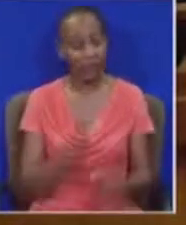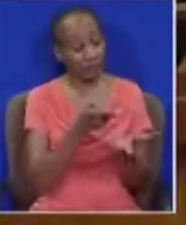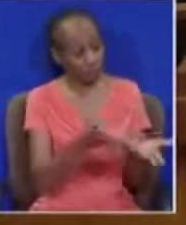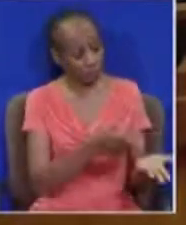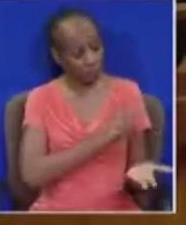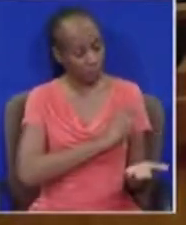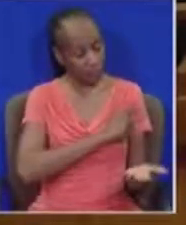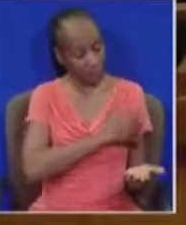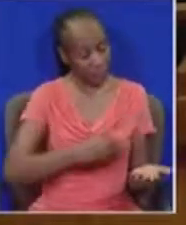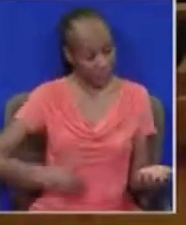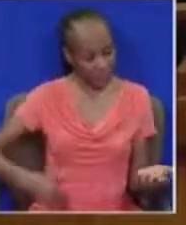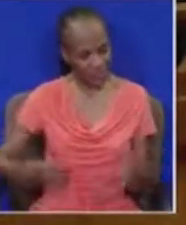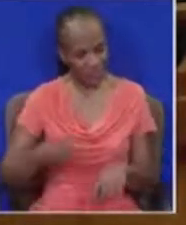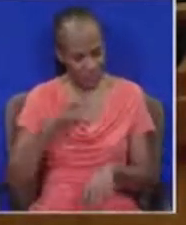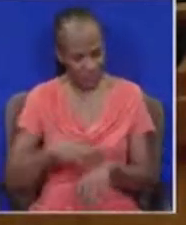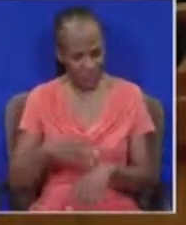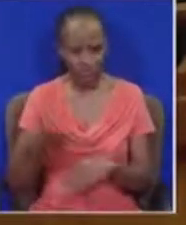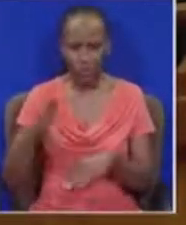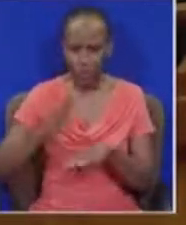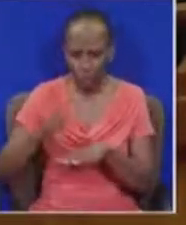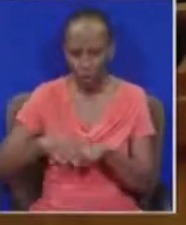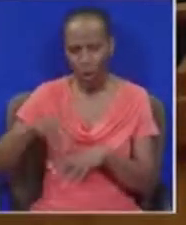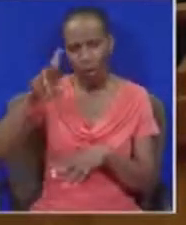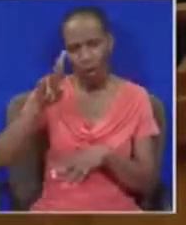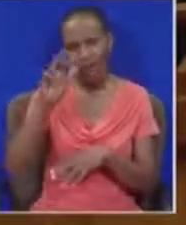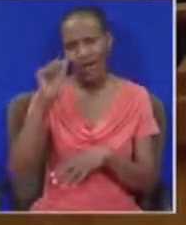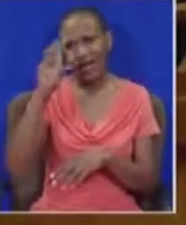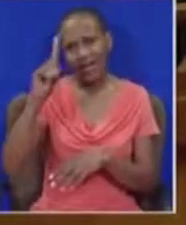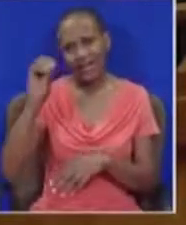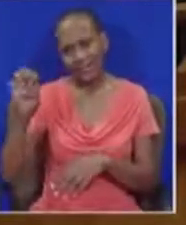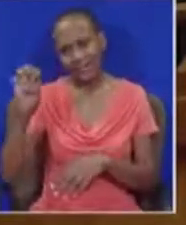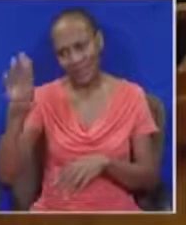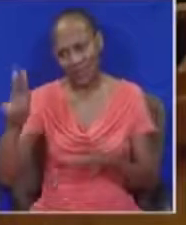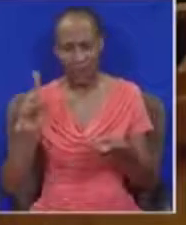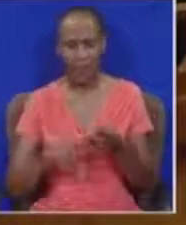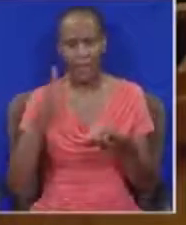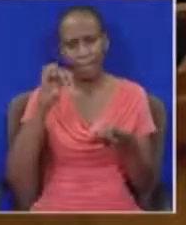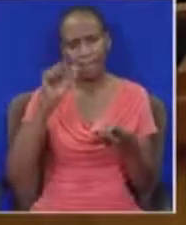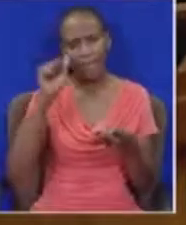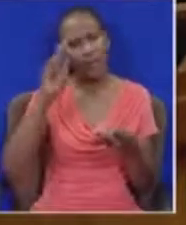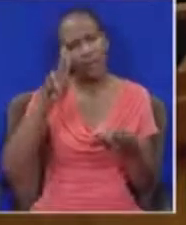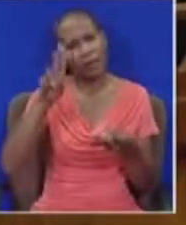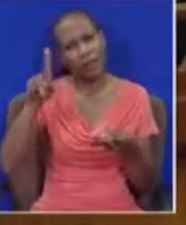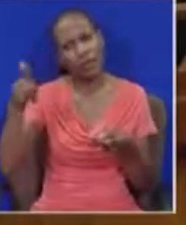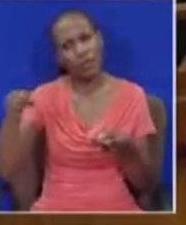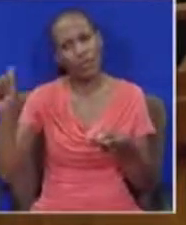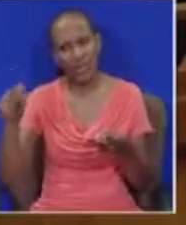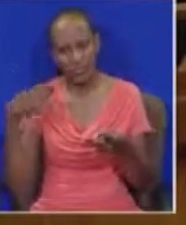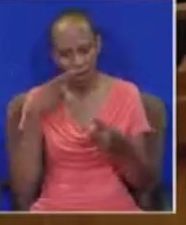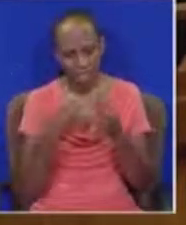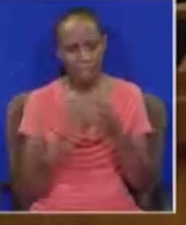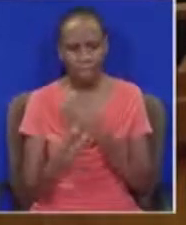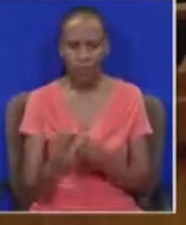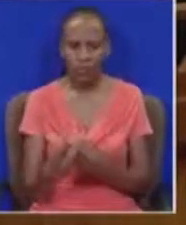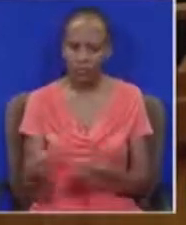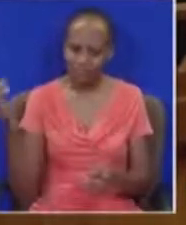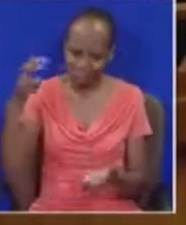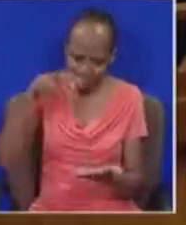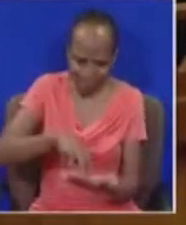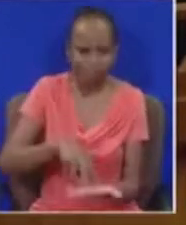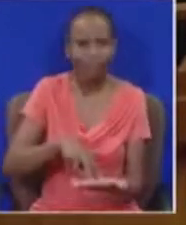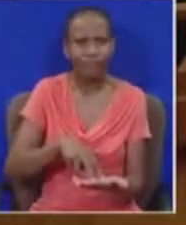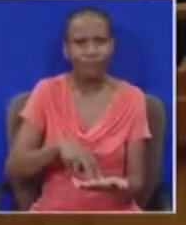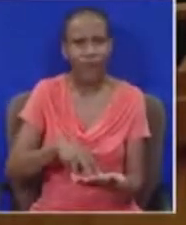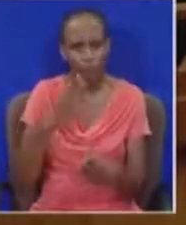President, we need more Pakamane Kadebe's. We need more Jabu Mabuzas to walk in and take no prisoners. What